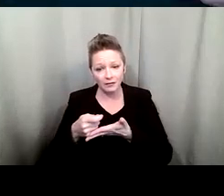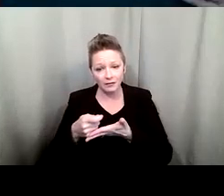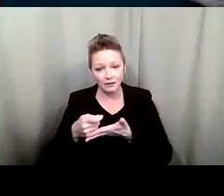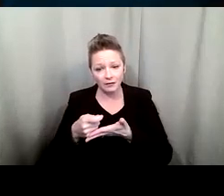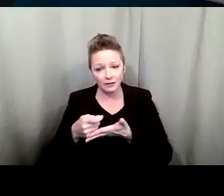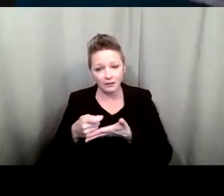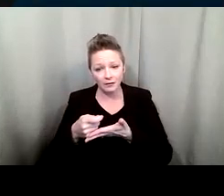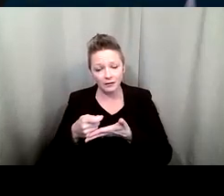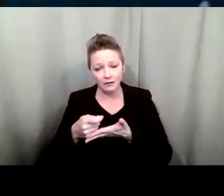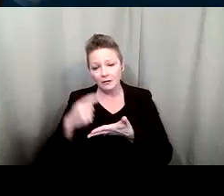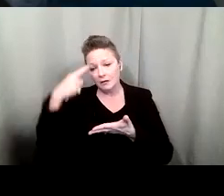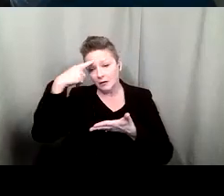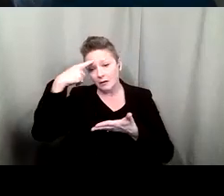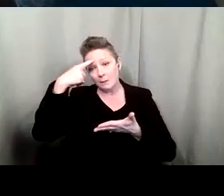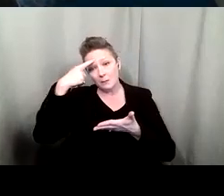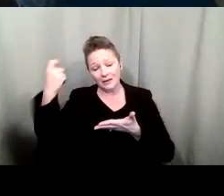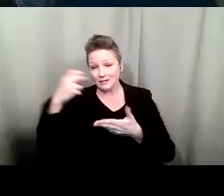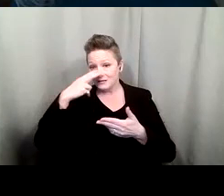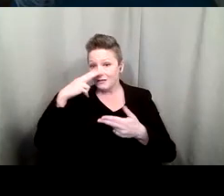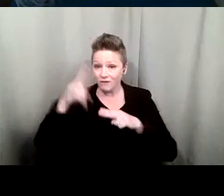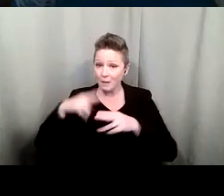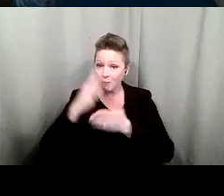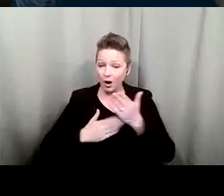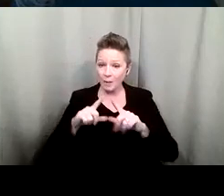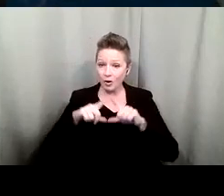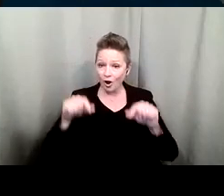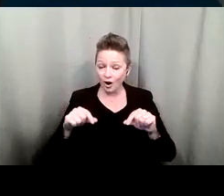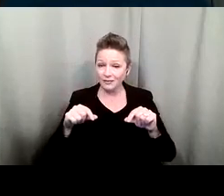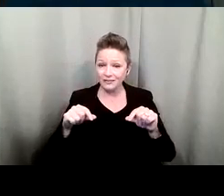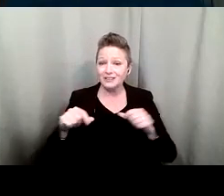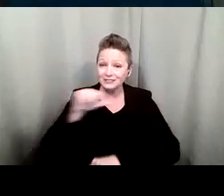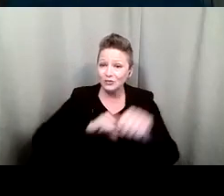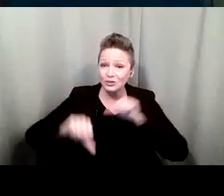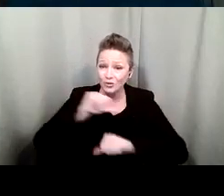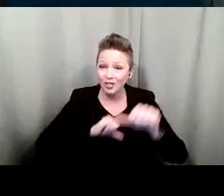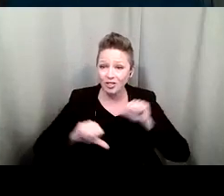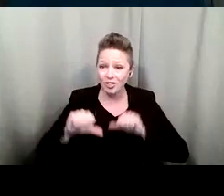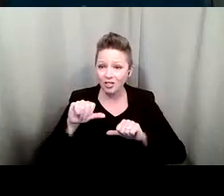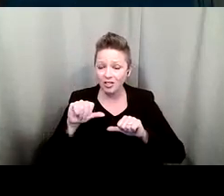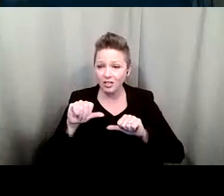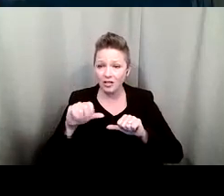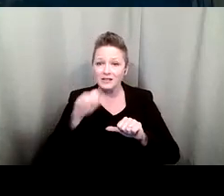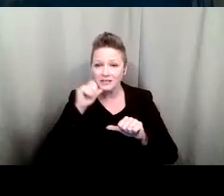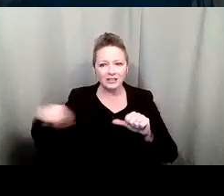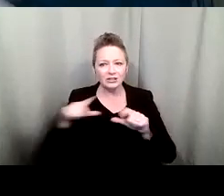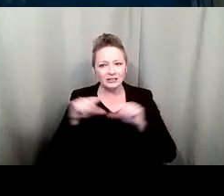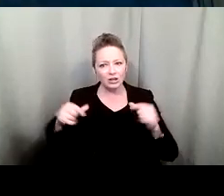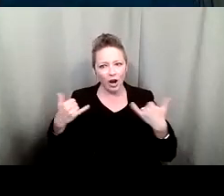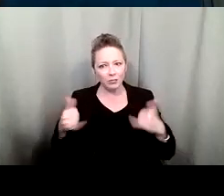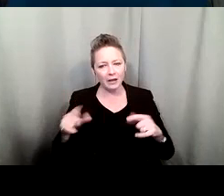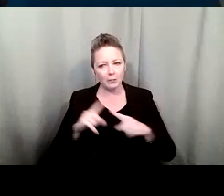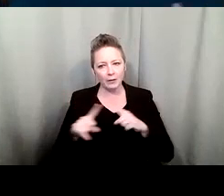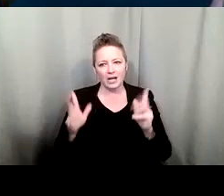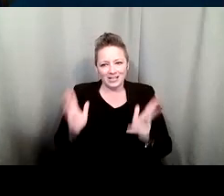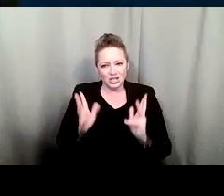fun part about playing cards is the social part of it it's not that card playing but it's chatting with people that are